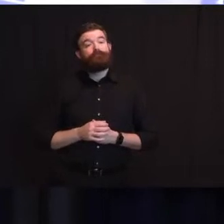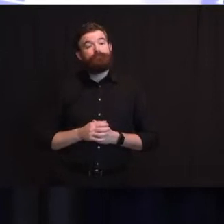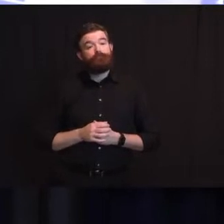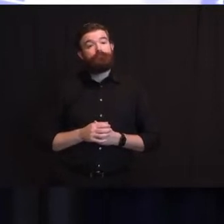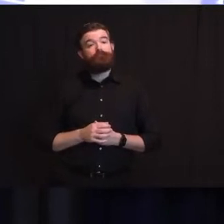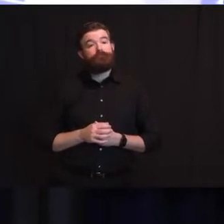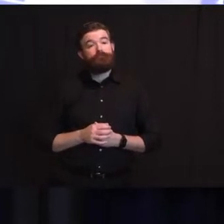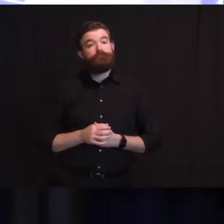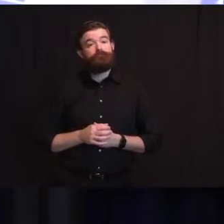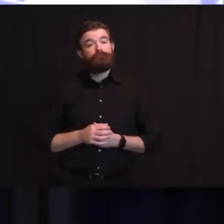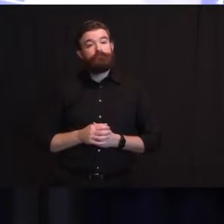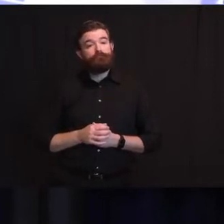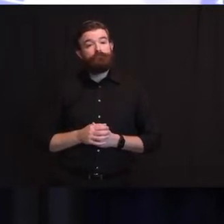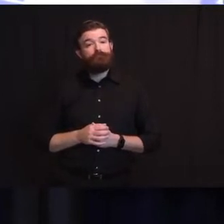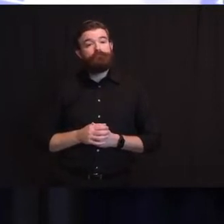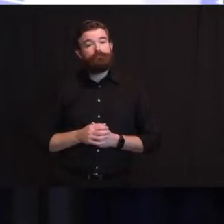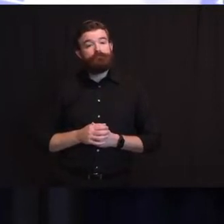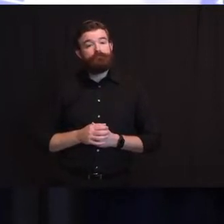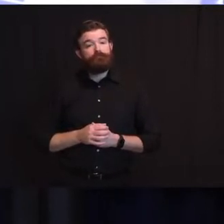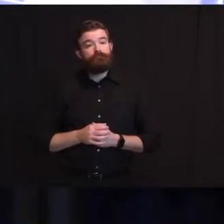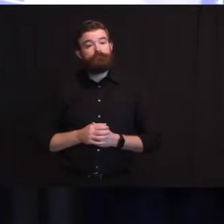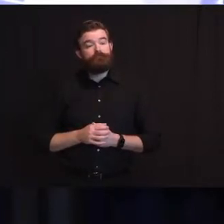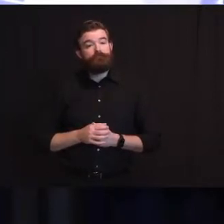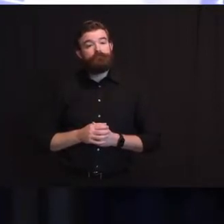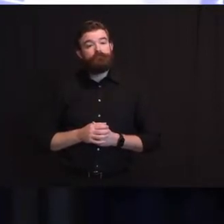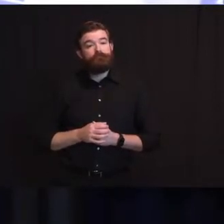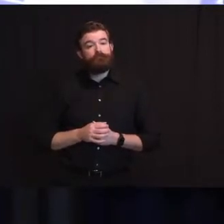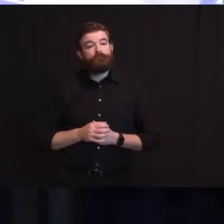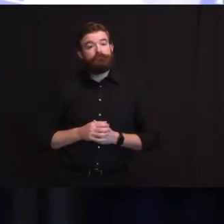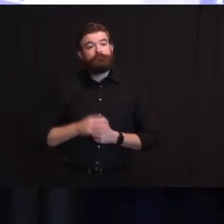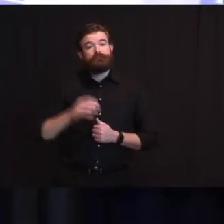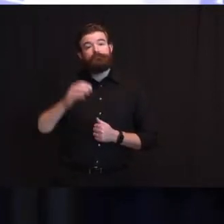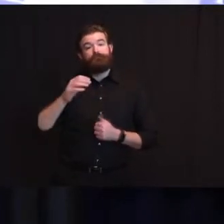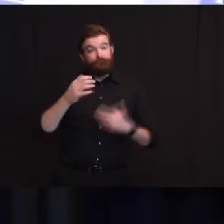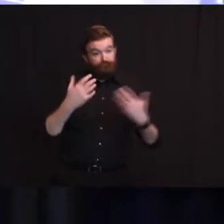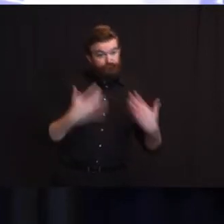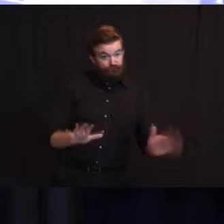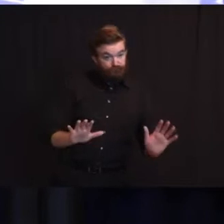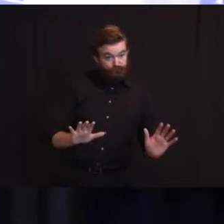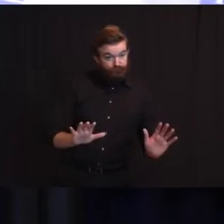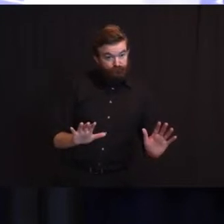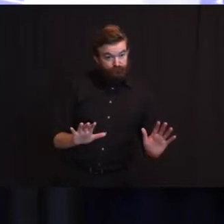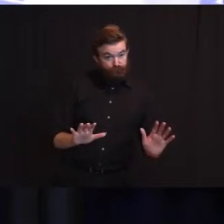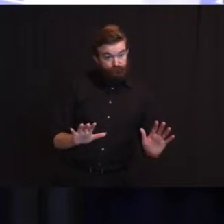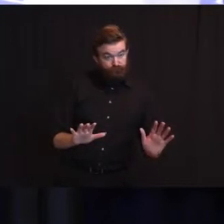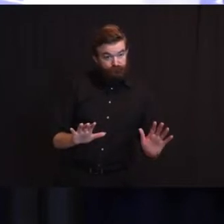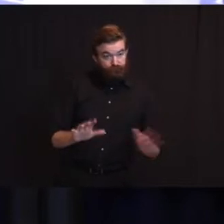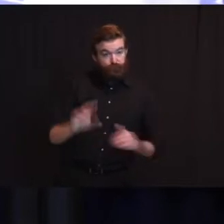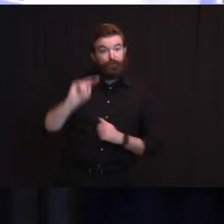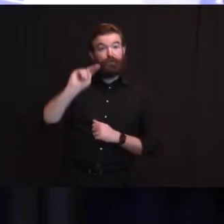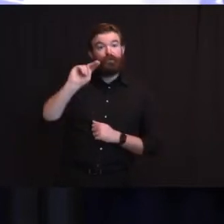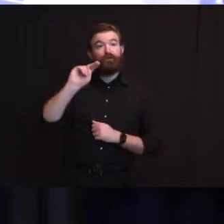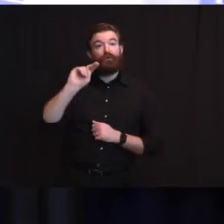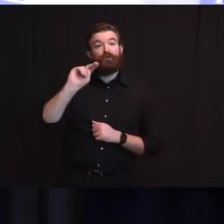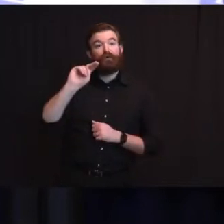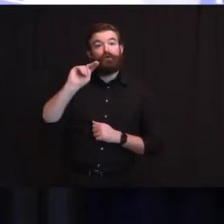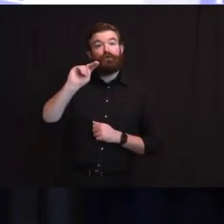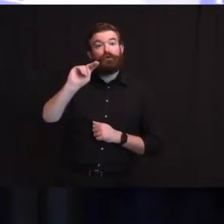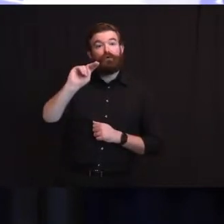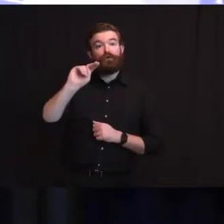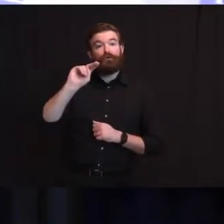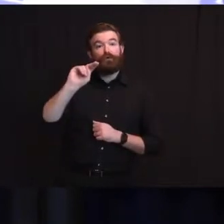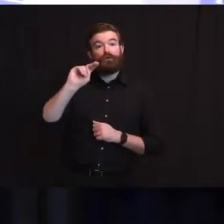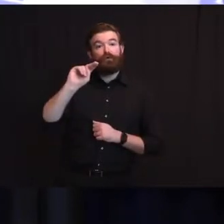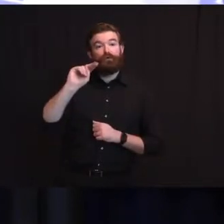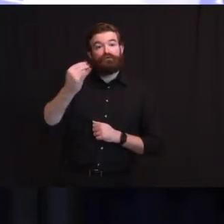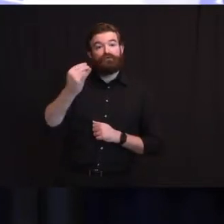in the month of December. Of that, approximately 120,000 doses have been reserved for long